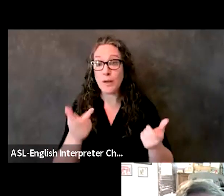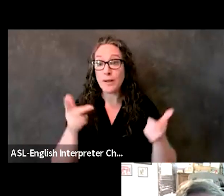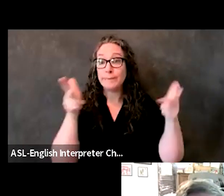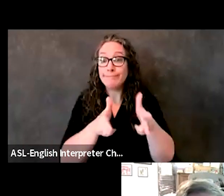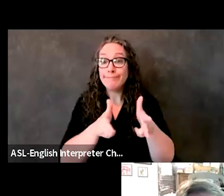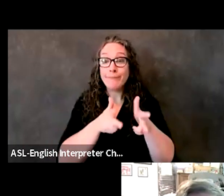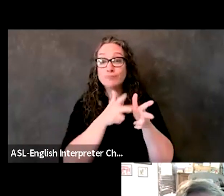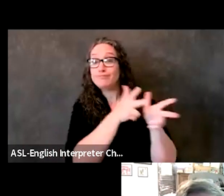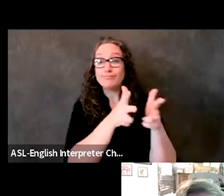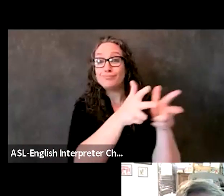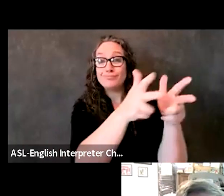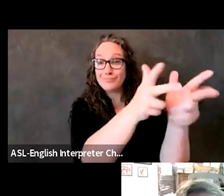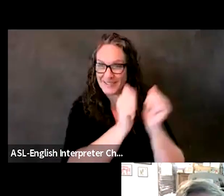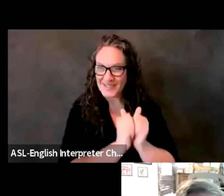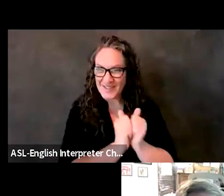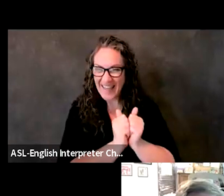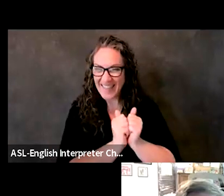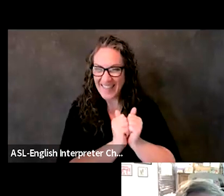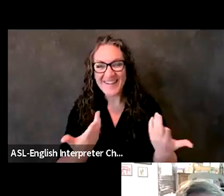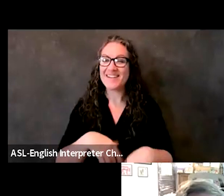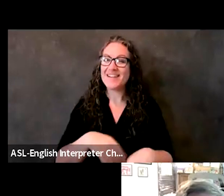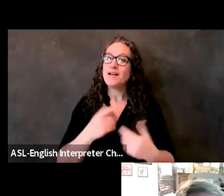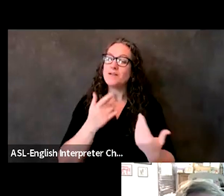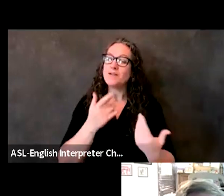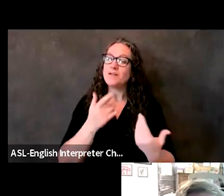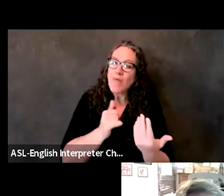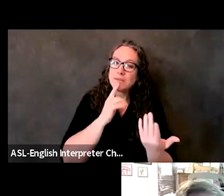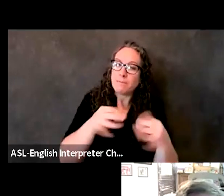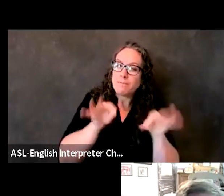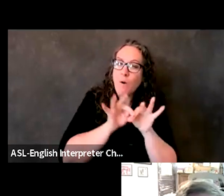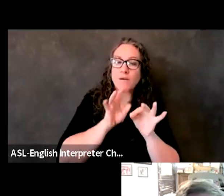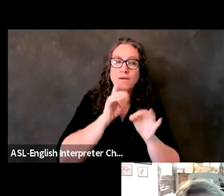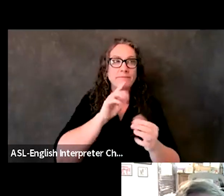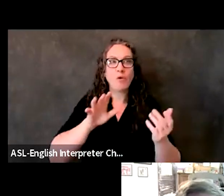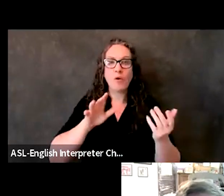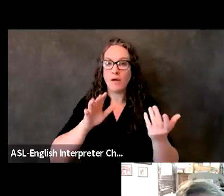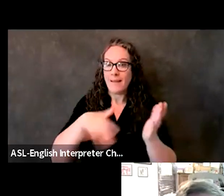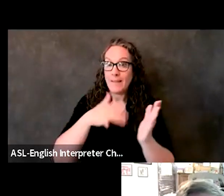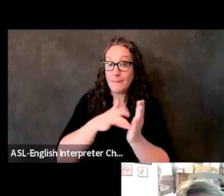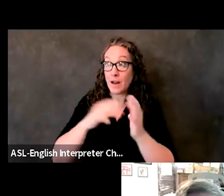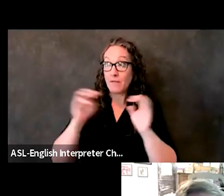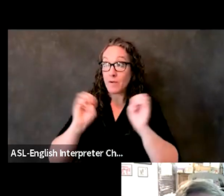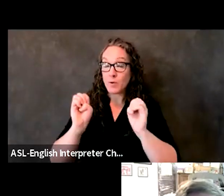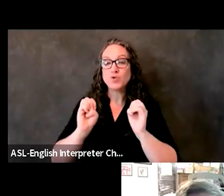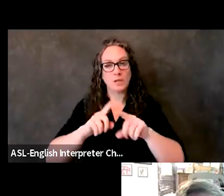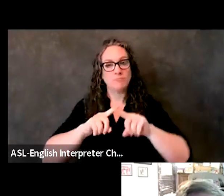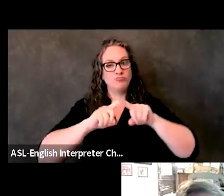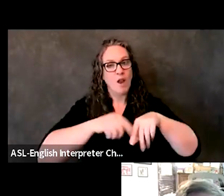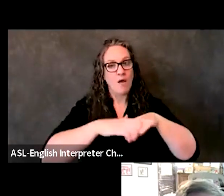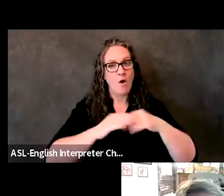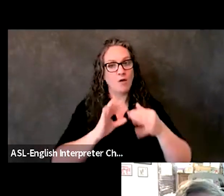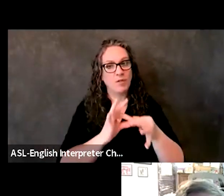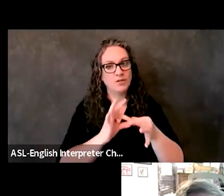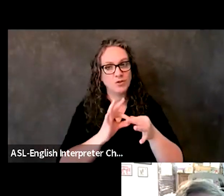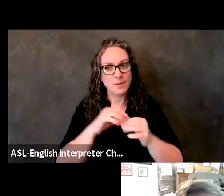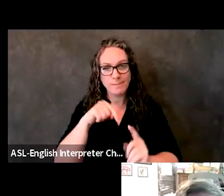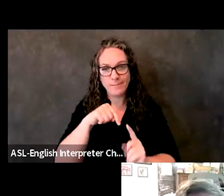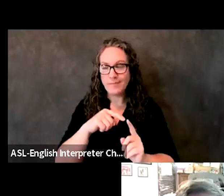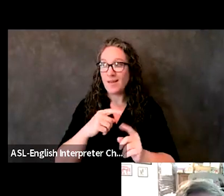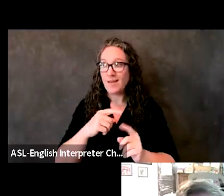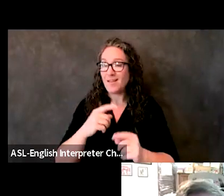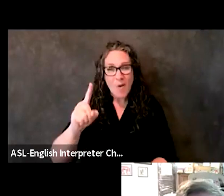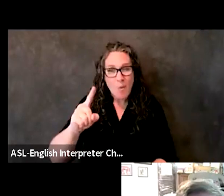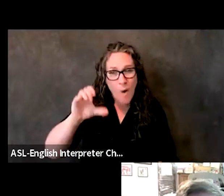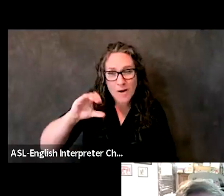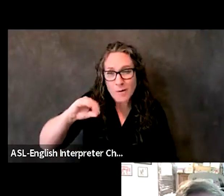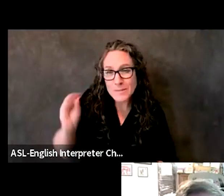able to count on in the middle of an emergency. Okay. And all of that, 100% of it is based on trust.